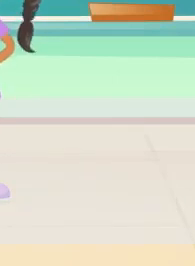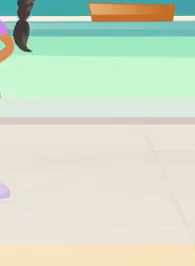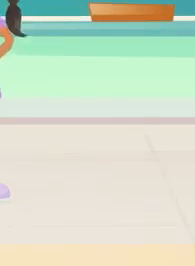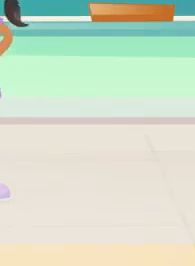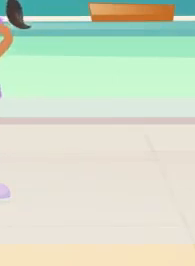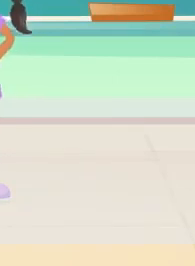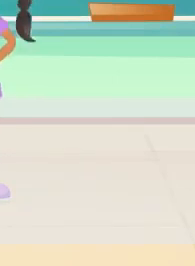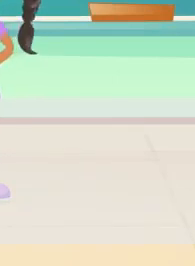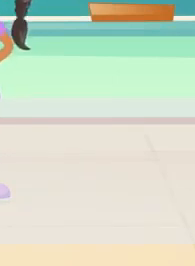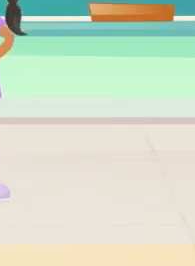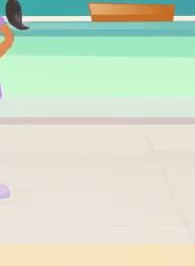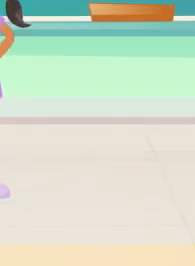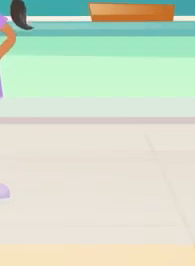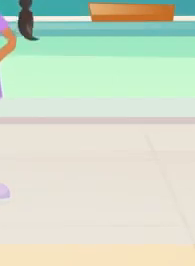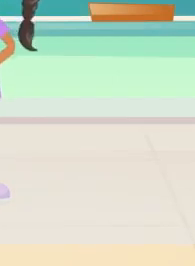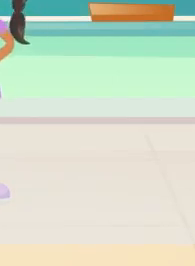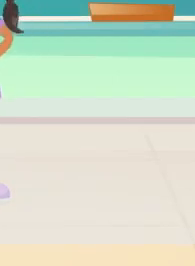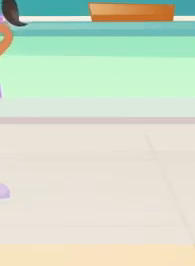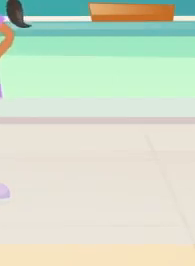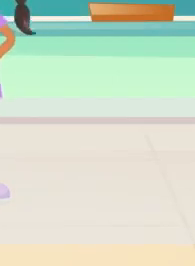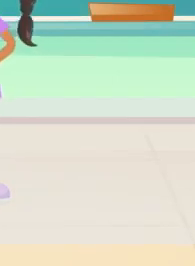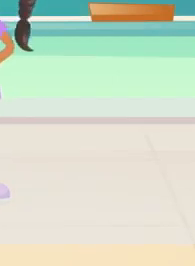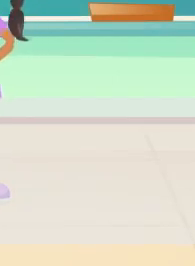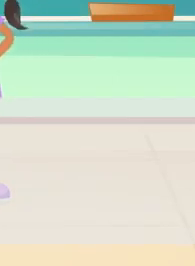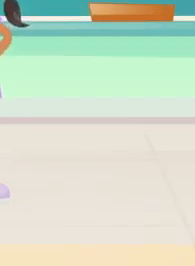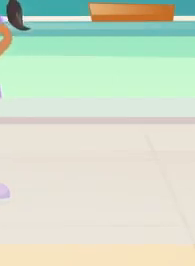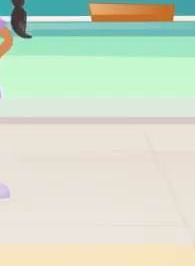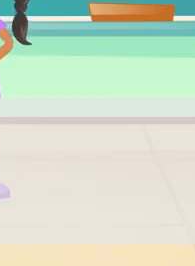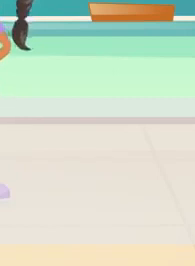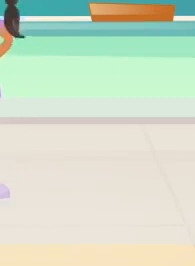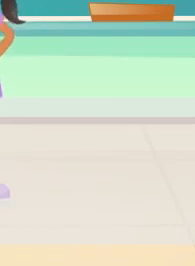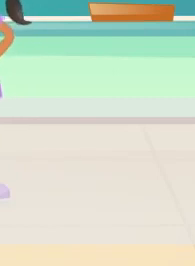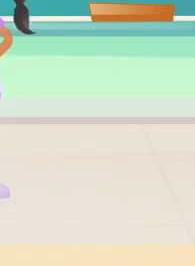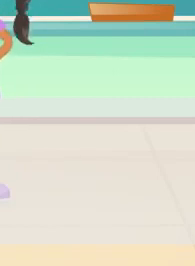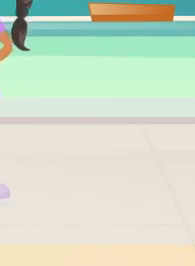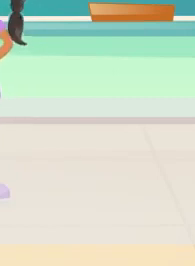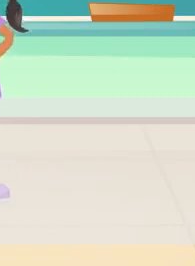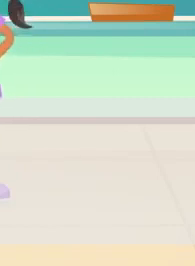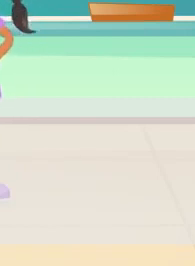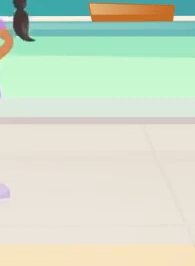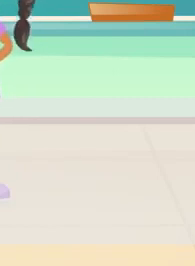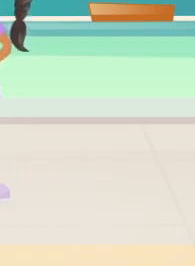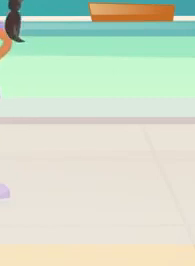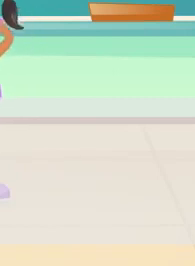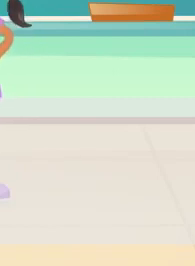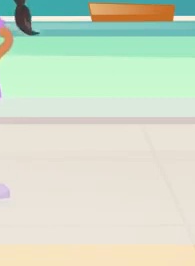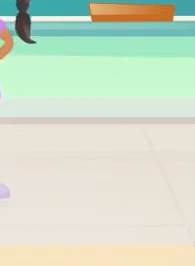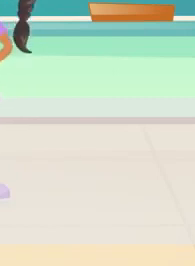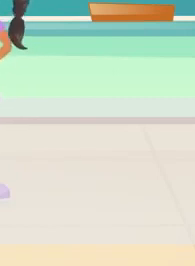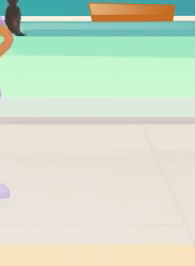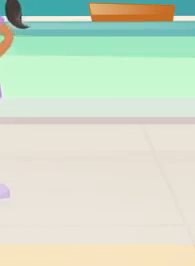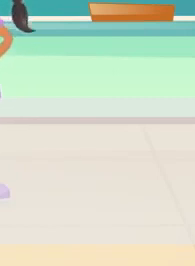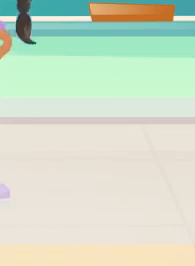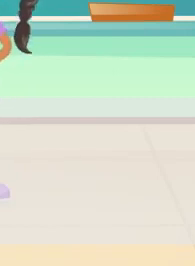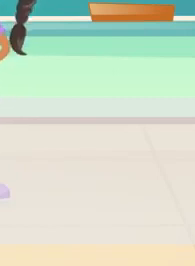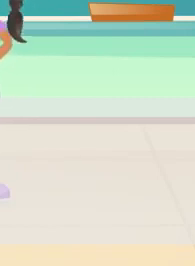Sail, sail, sail this boat on a holiday. What do we see as we sail into